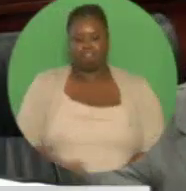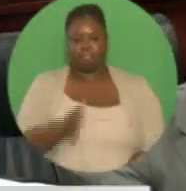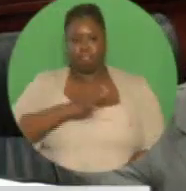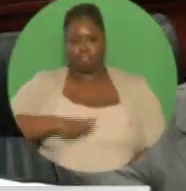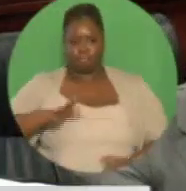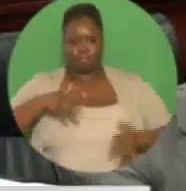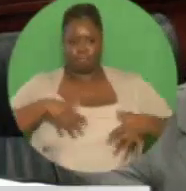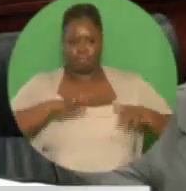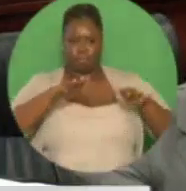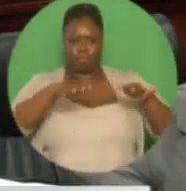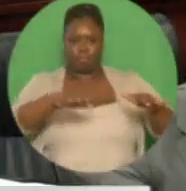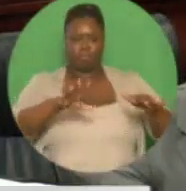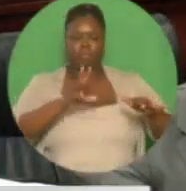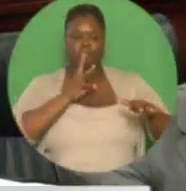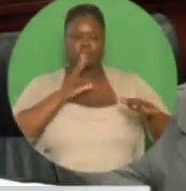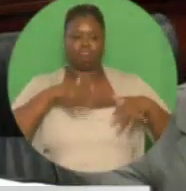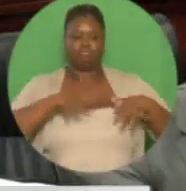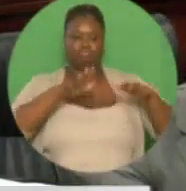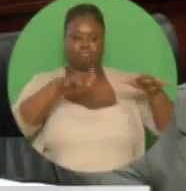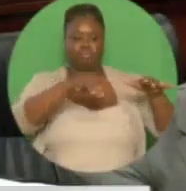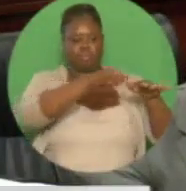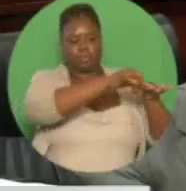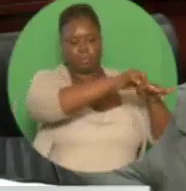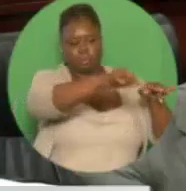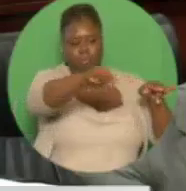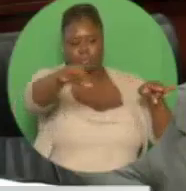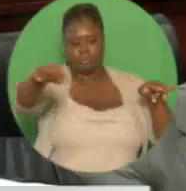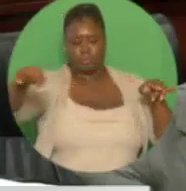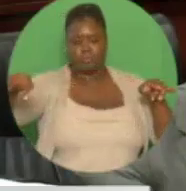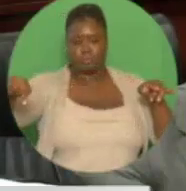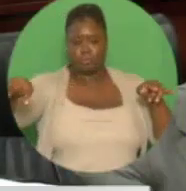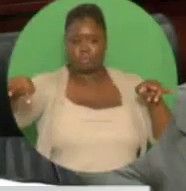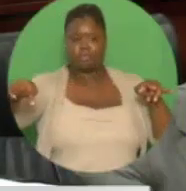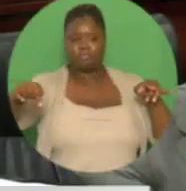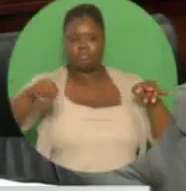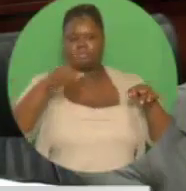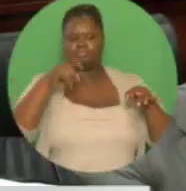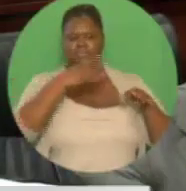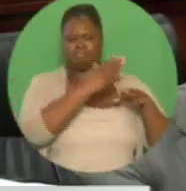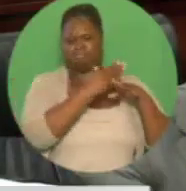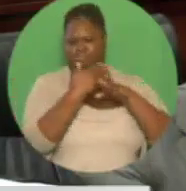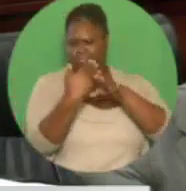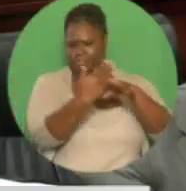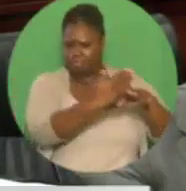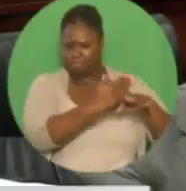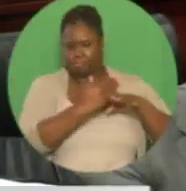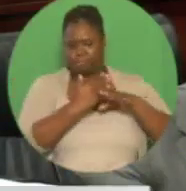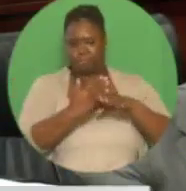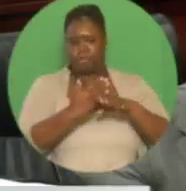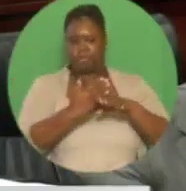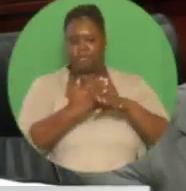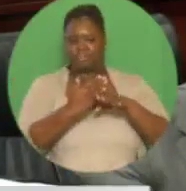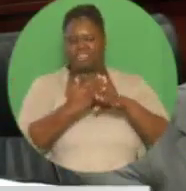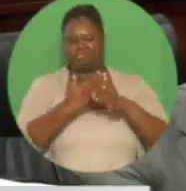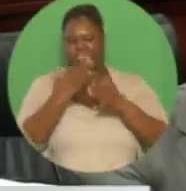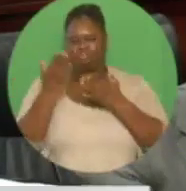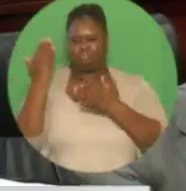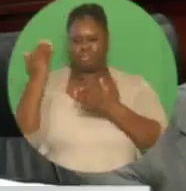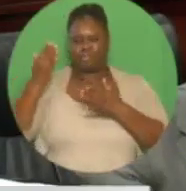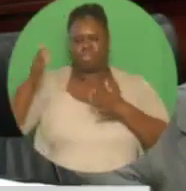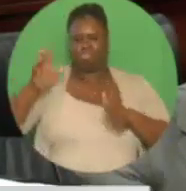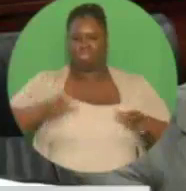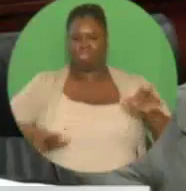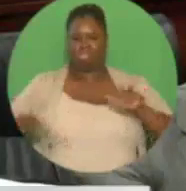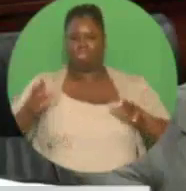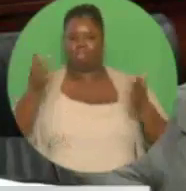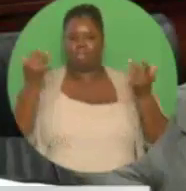reestablishing our coastal communities as models for sustainable development. Through our stabilization work to contain the enduring process of coastal